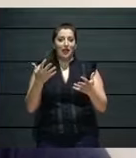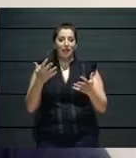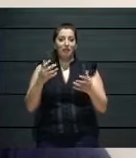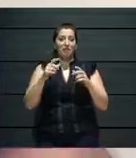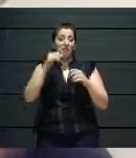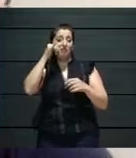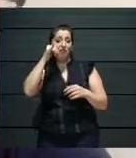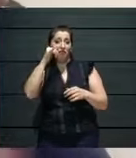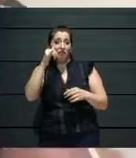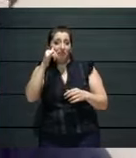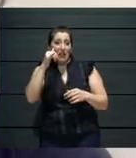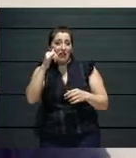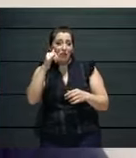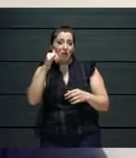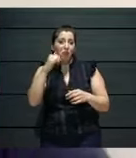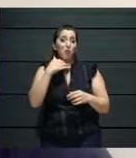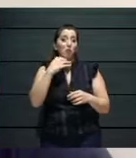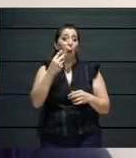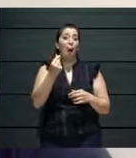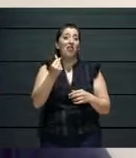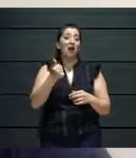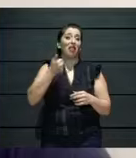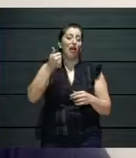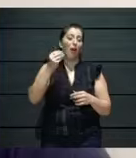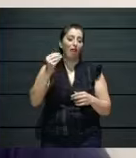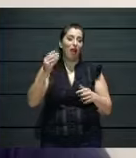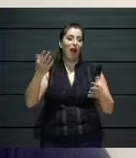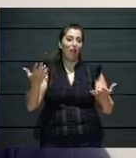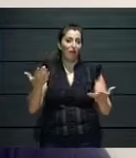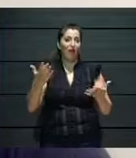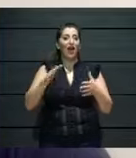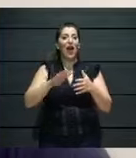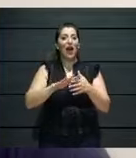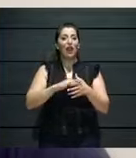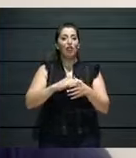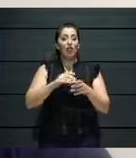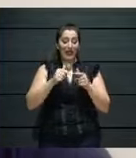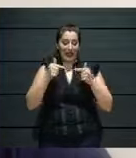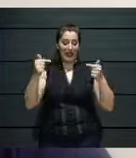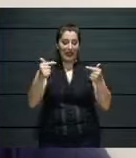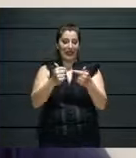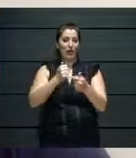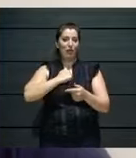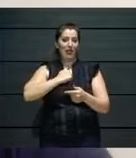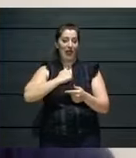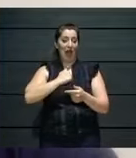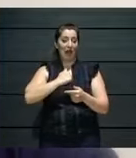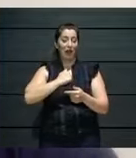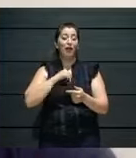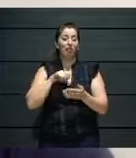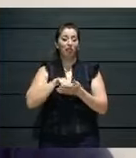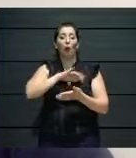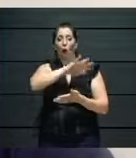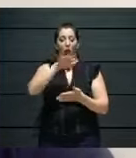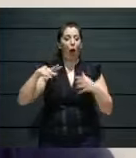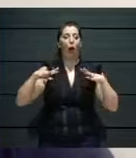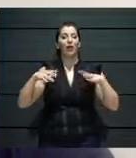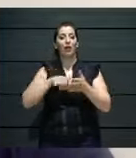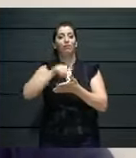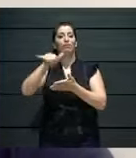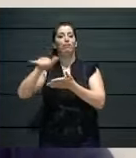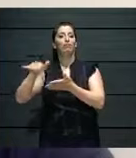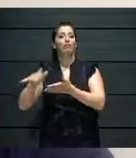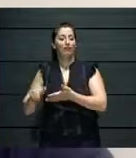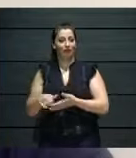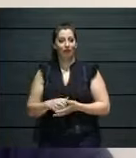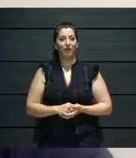holiday break after a very turbulent corona year. You invited